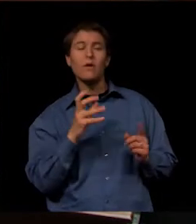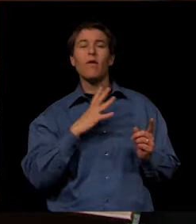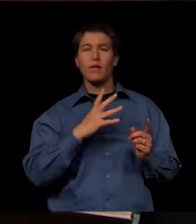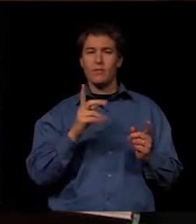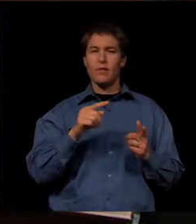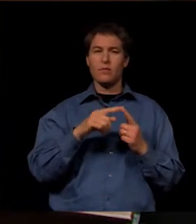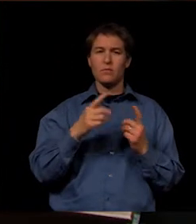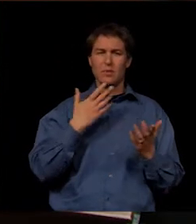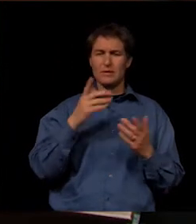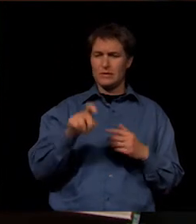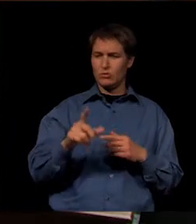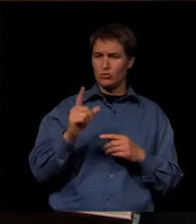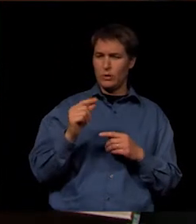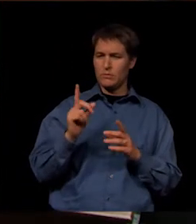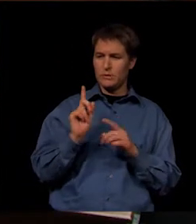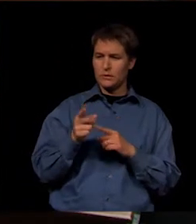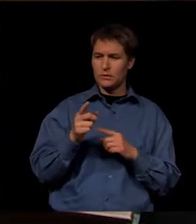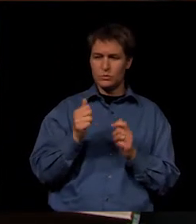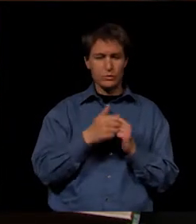probably need 20 minutes, so.